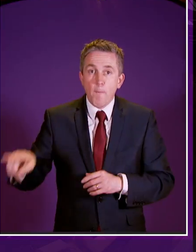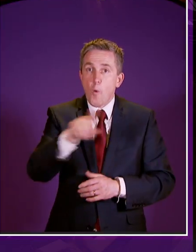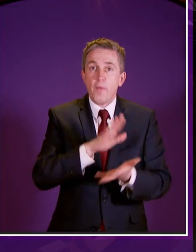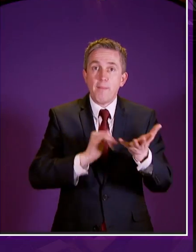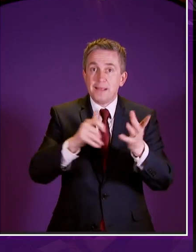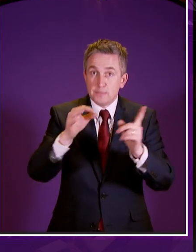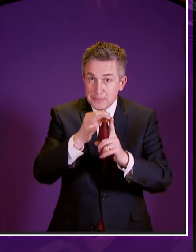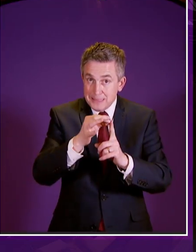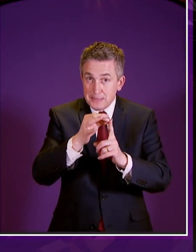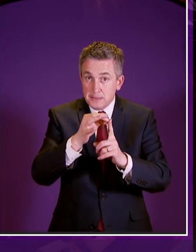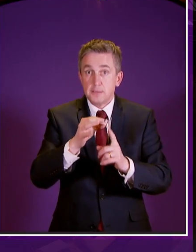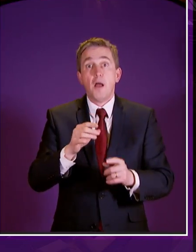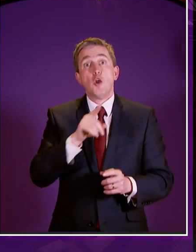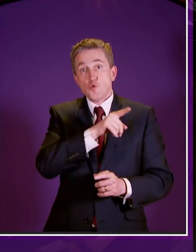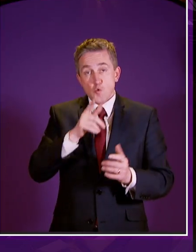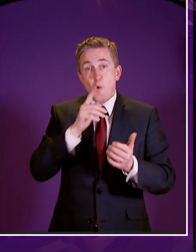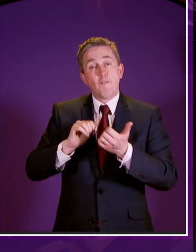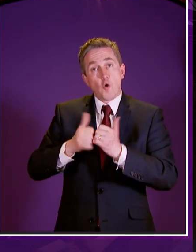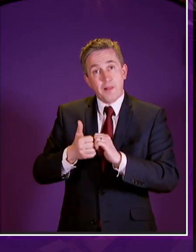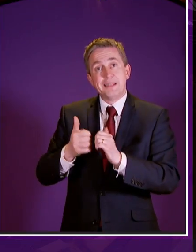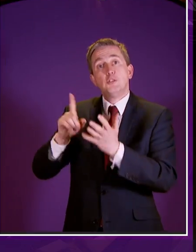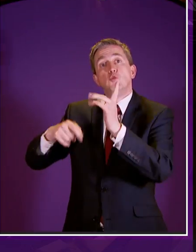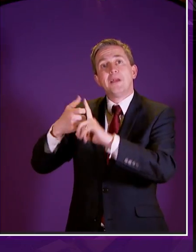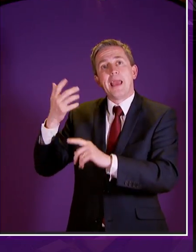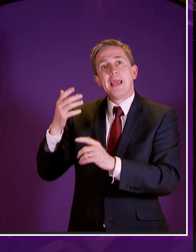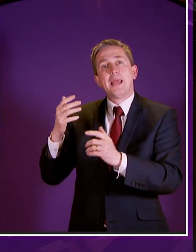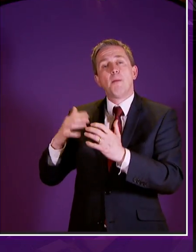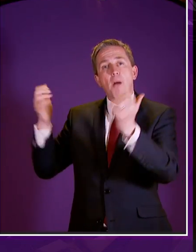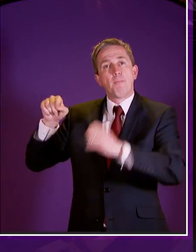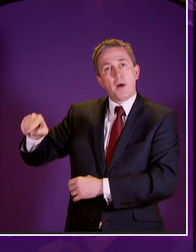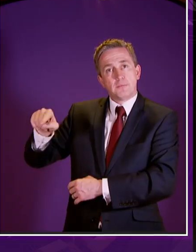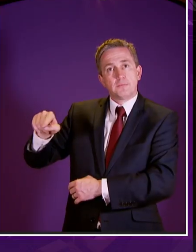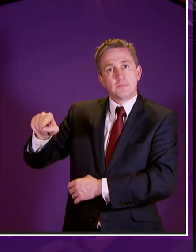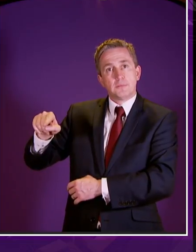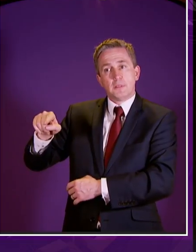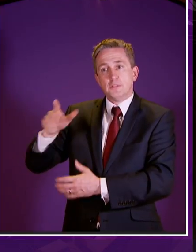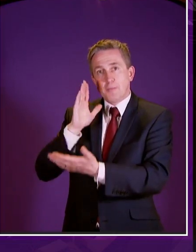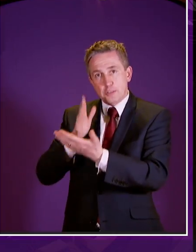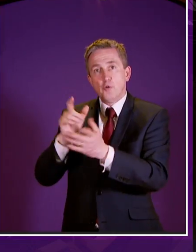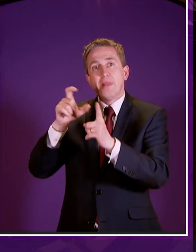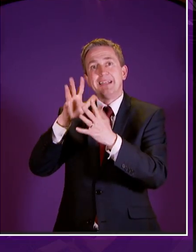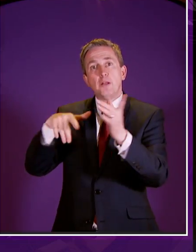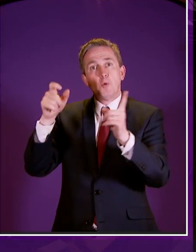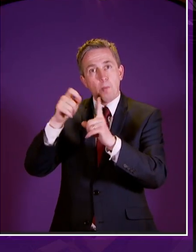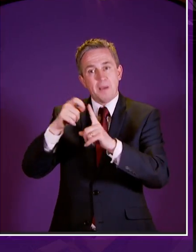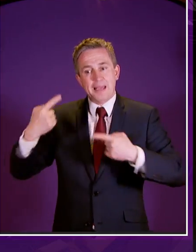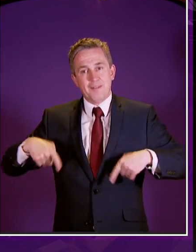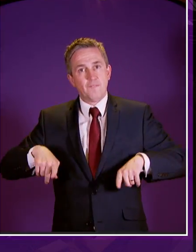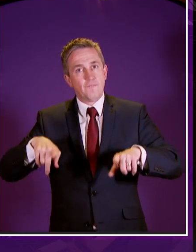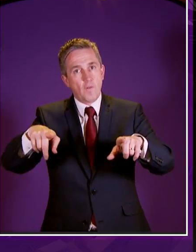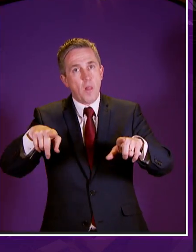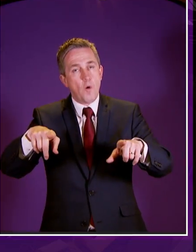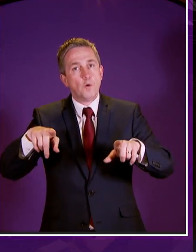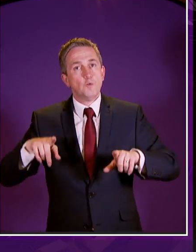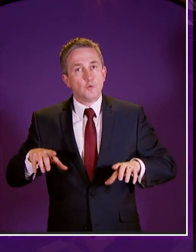members who have colleagues in westminster is to help me ensure that the dwp is also on track to